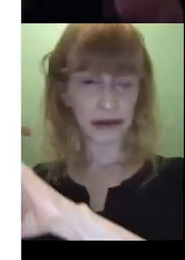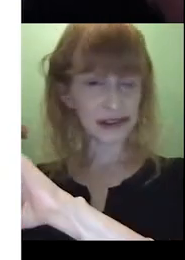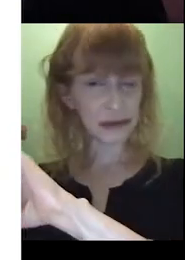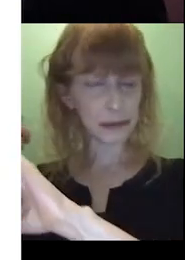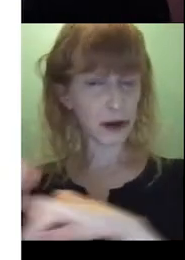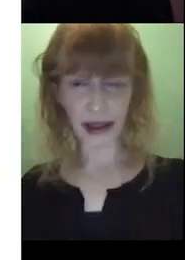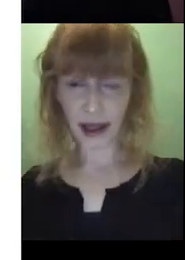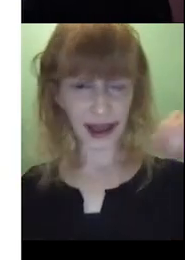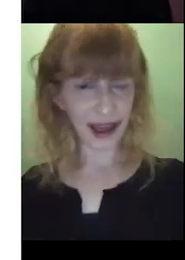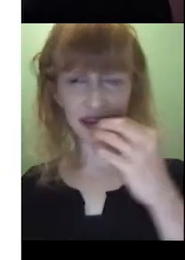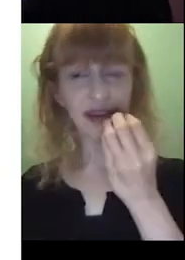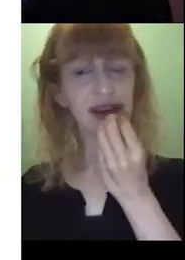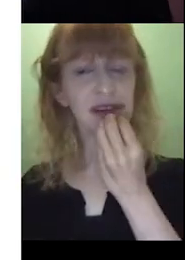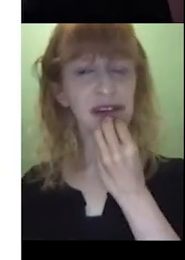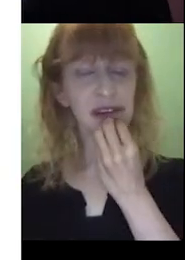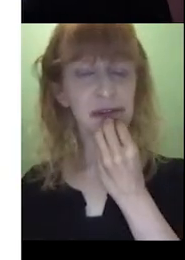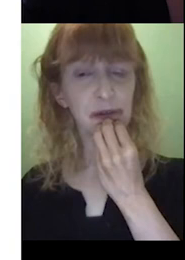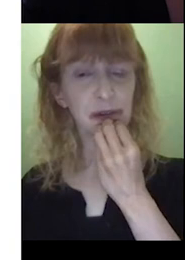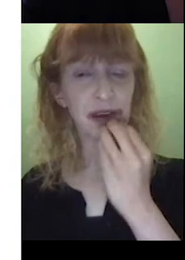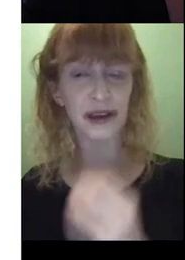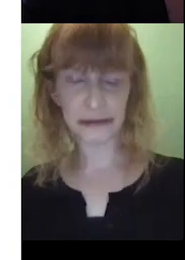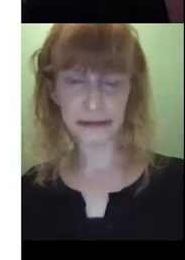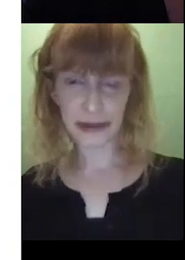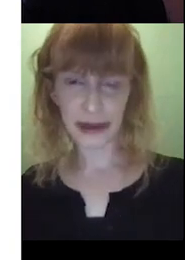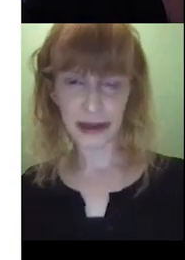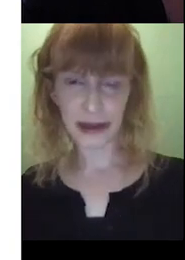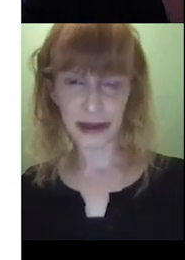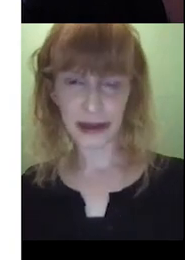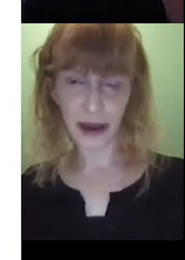but Spot hasn't eaten his food yet.